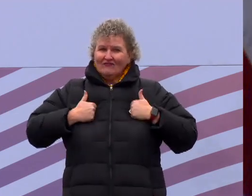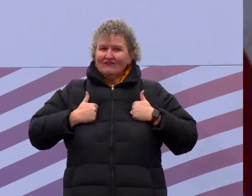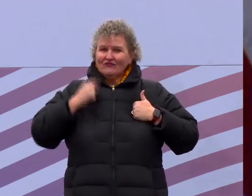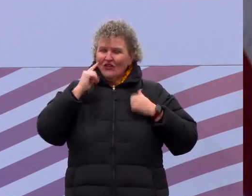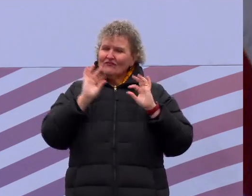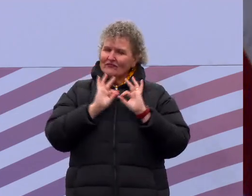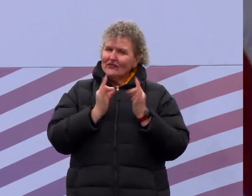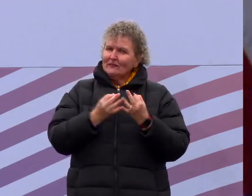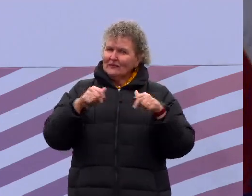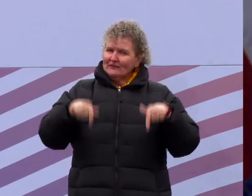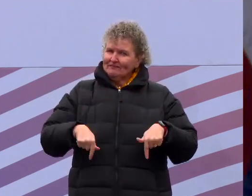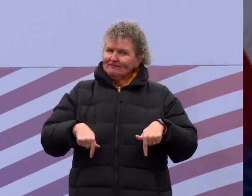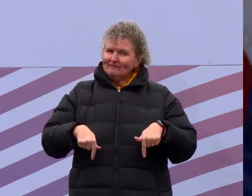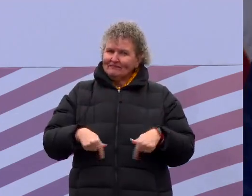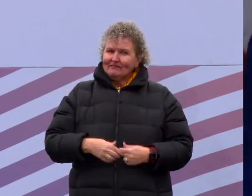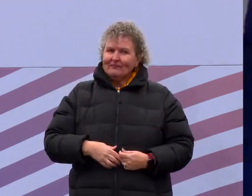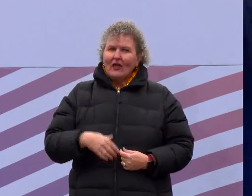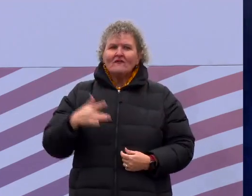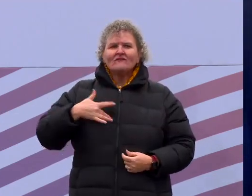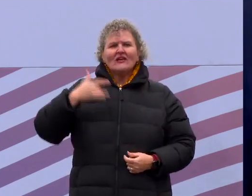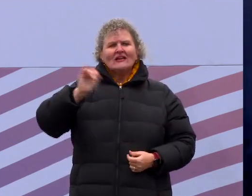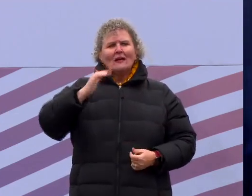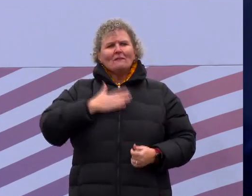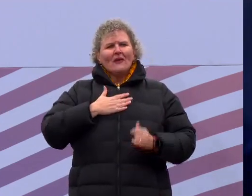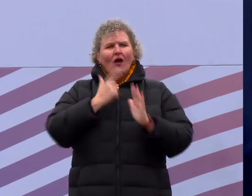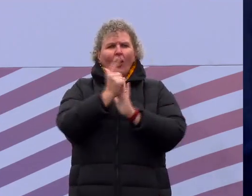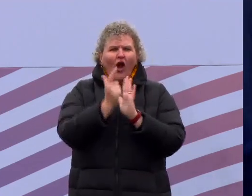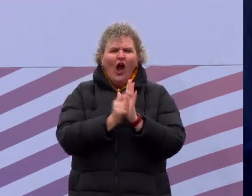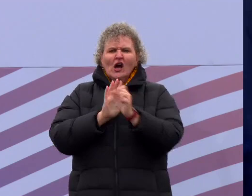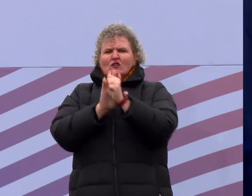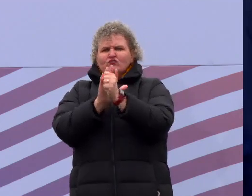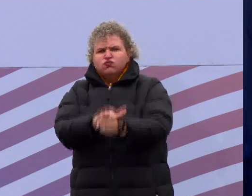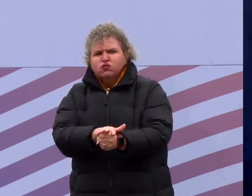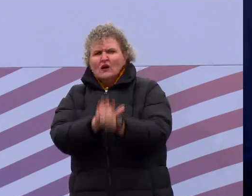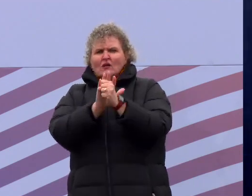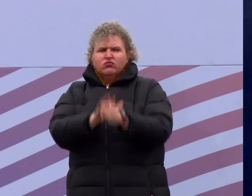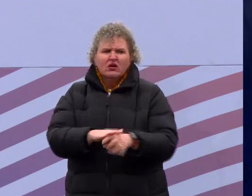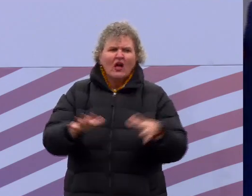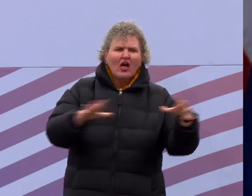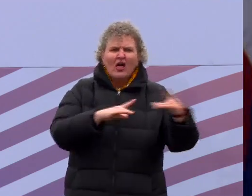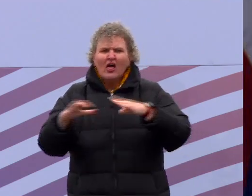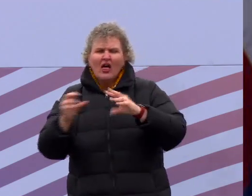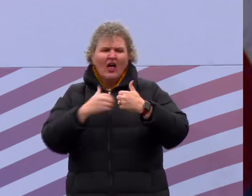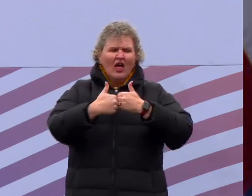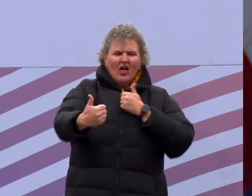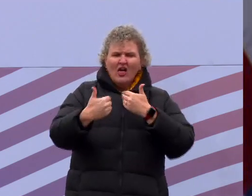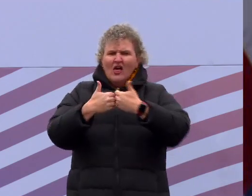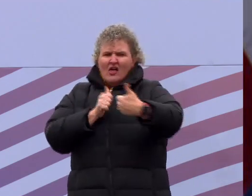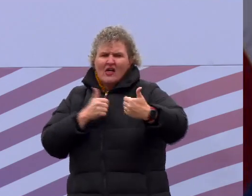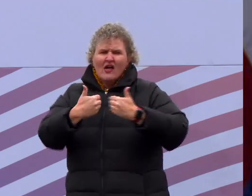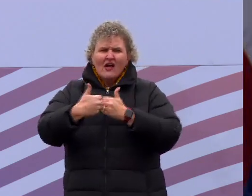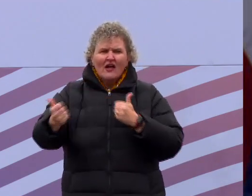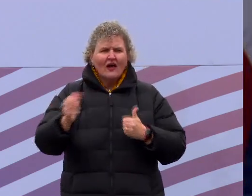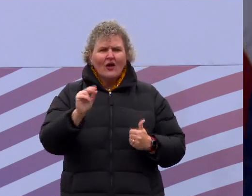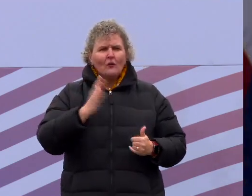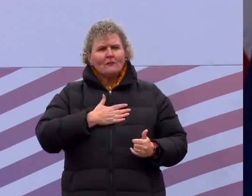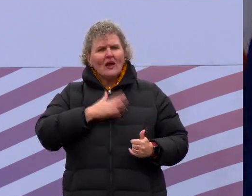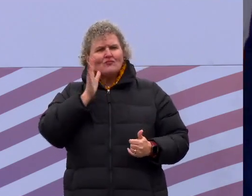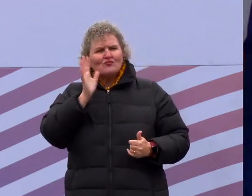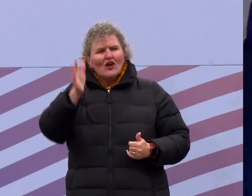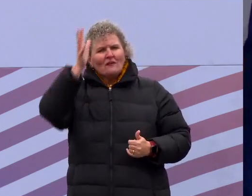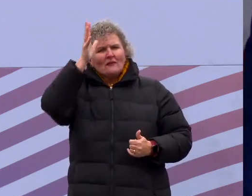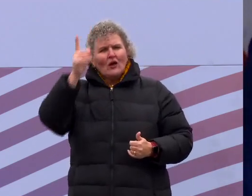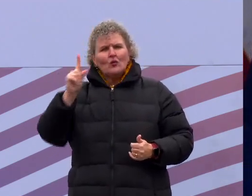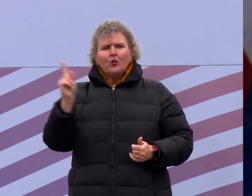from the suffocation of Jim Crow and the sting of segregation. I don't think in my grandparents' wildest dreams they would have